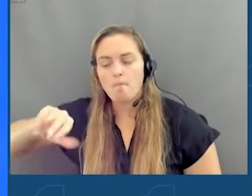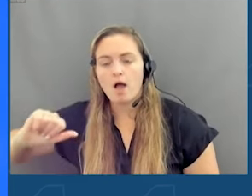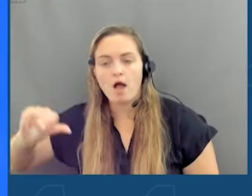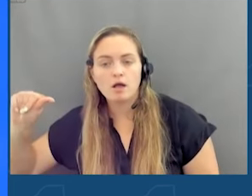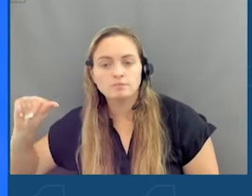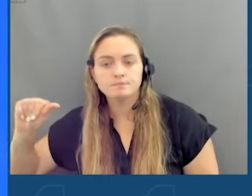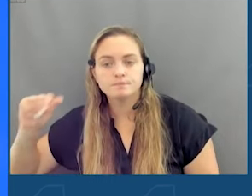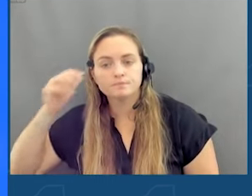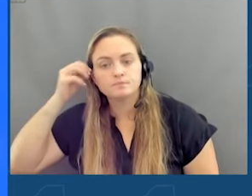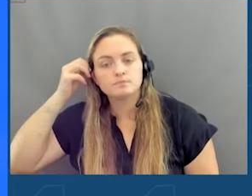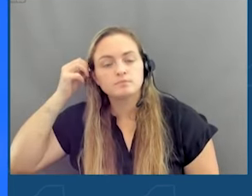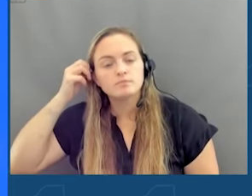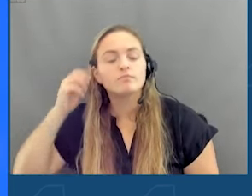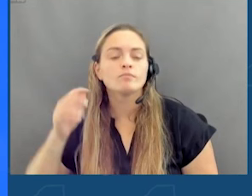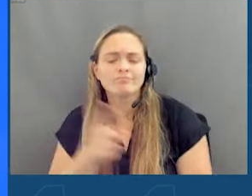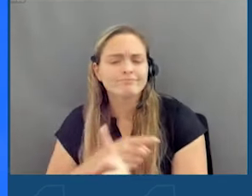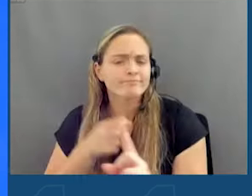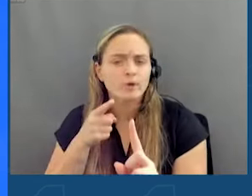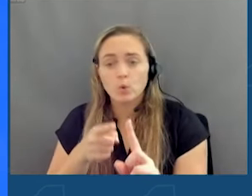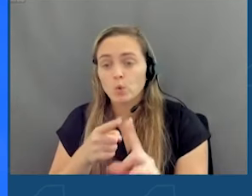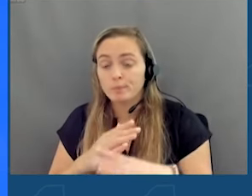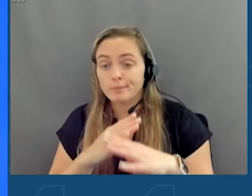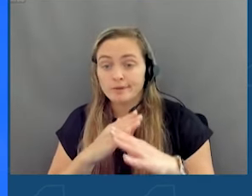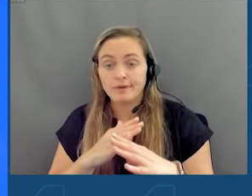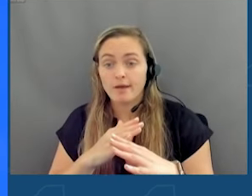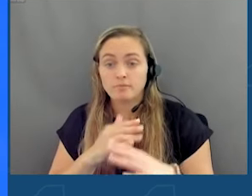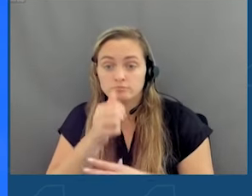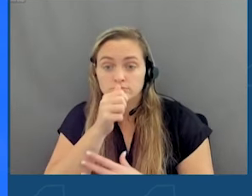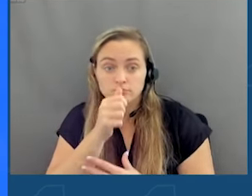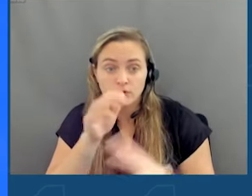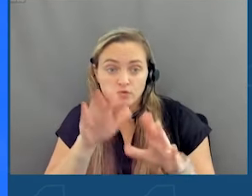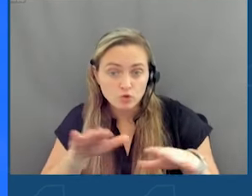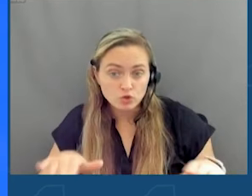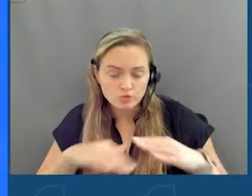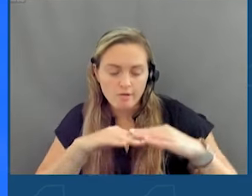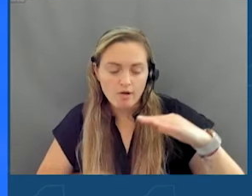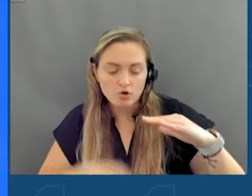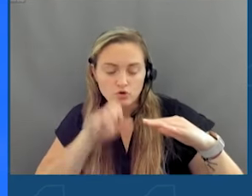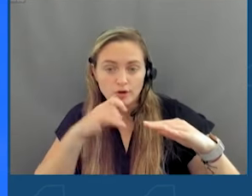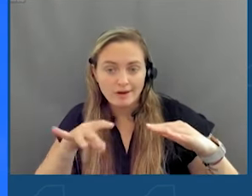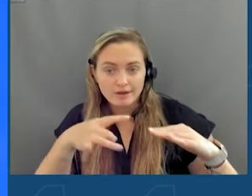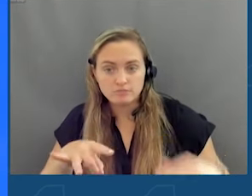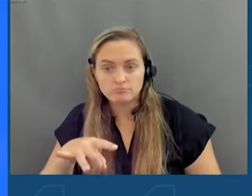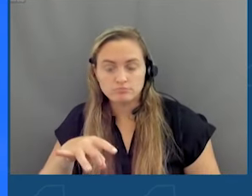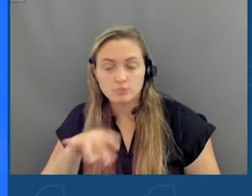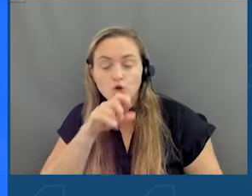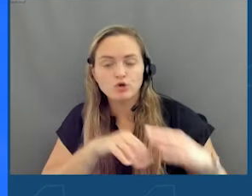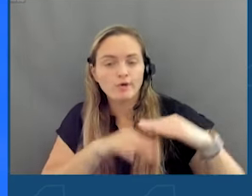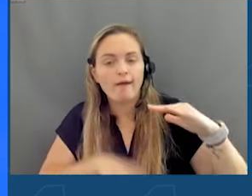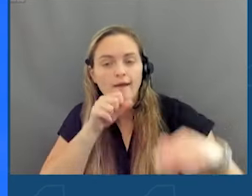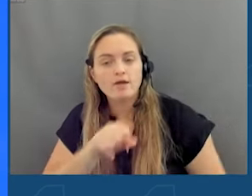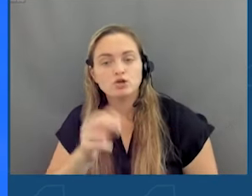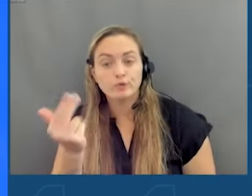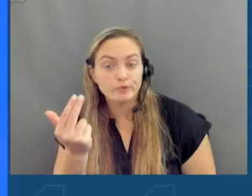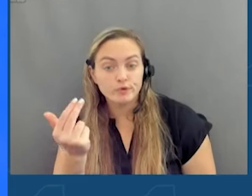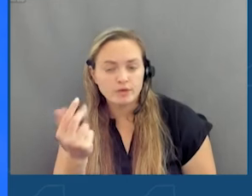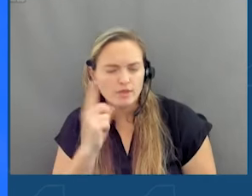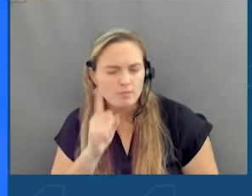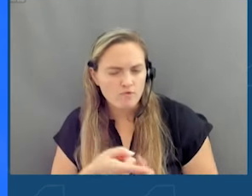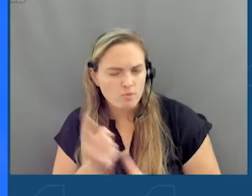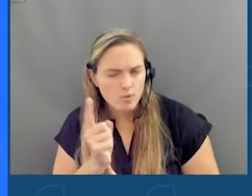Specifically, it aimed to protect the privacy of children under the age of 13. So let's think about that for a moment.